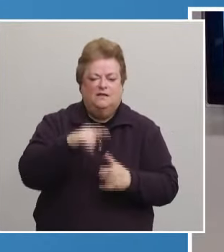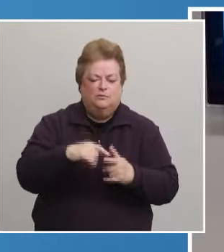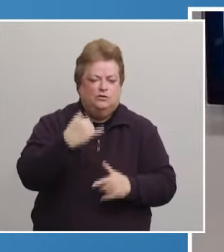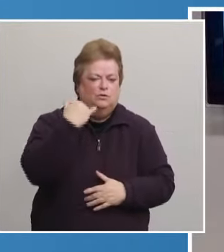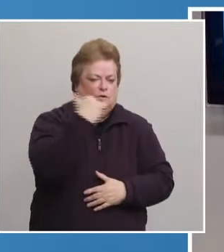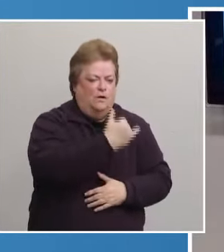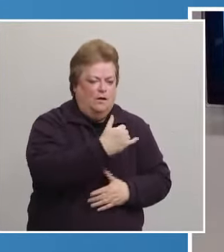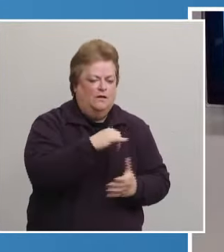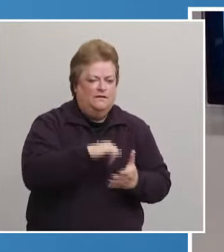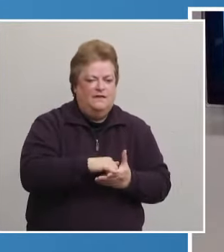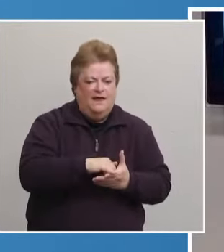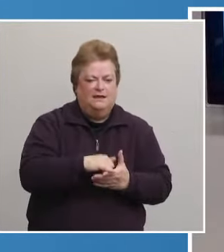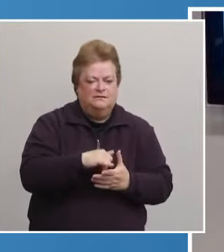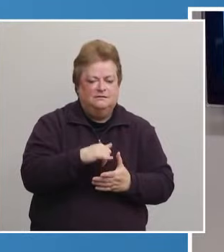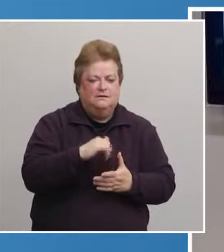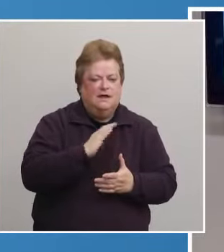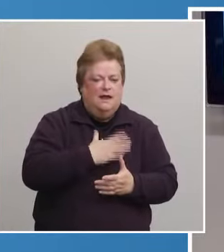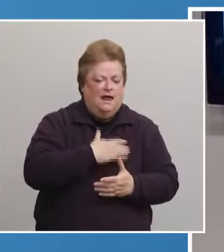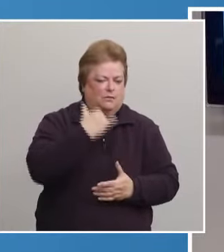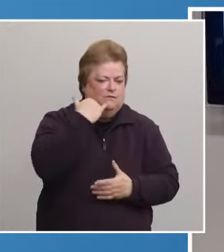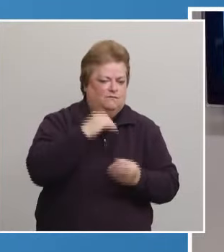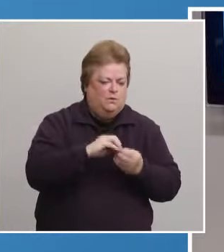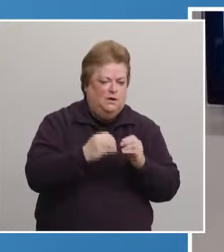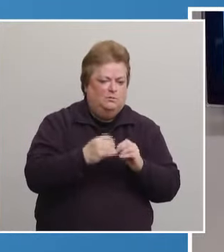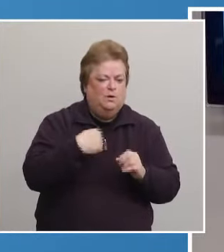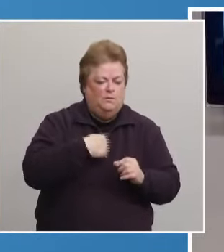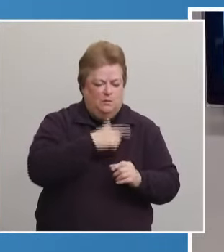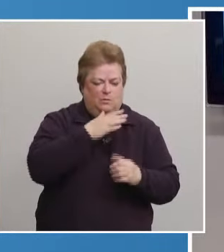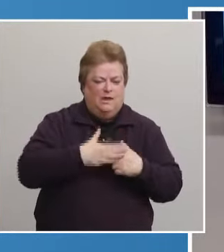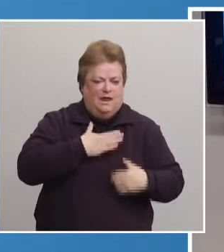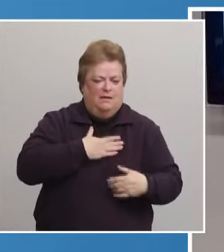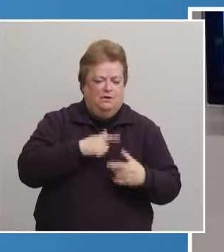-8006 line and we'll be happy to help them.